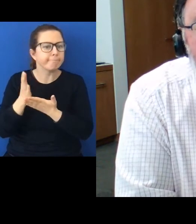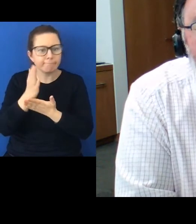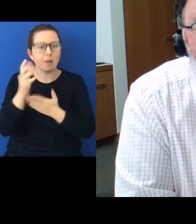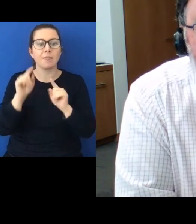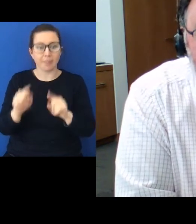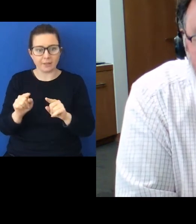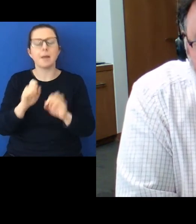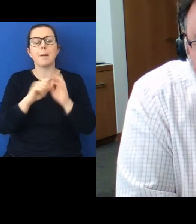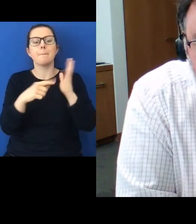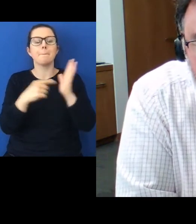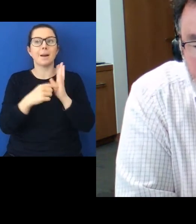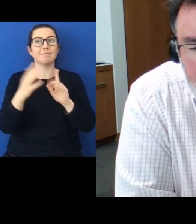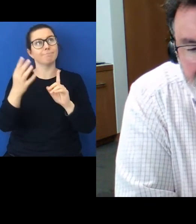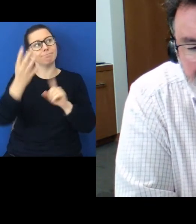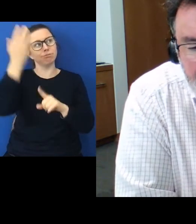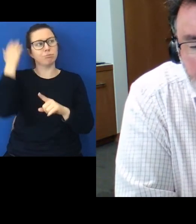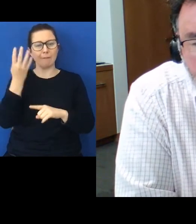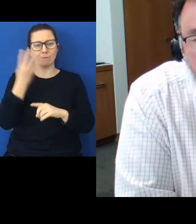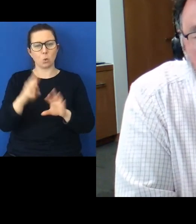but looking back 40 years